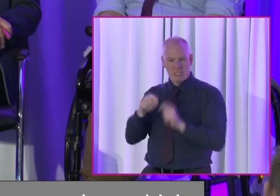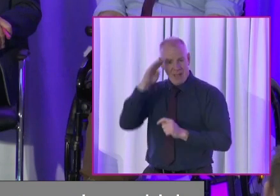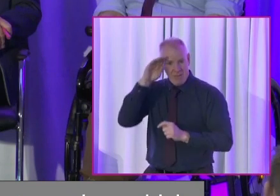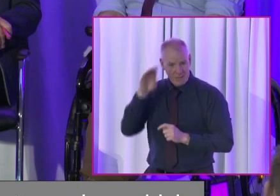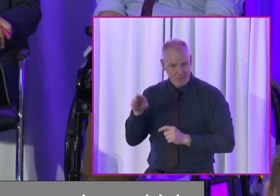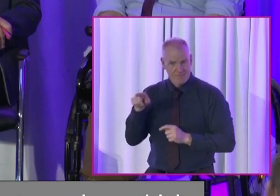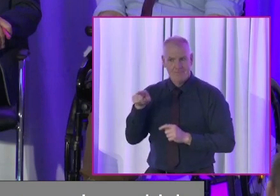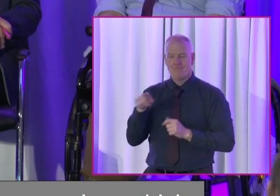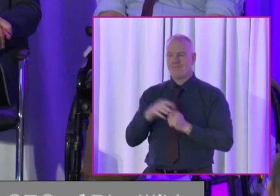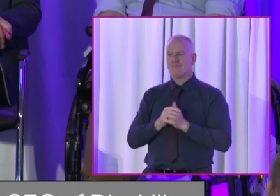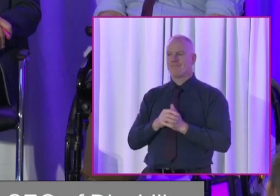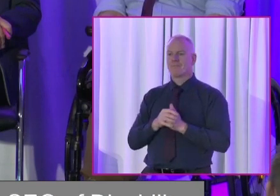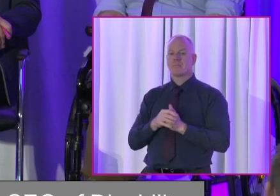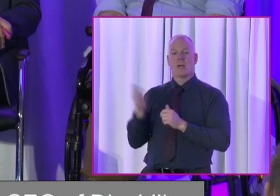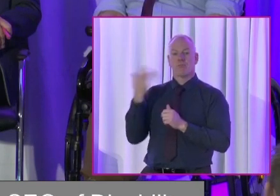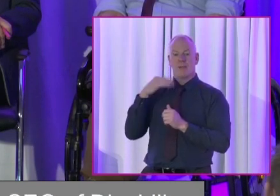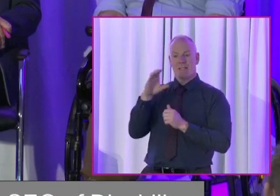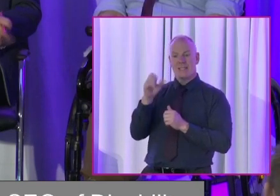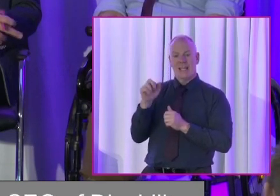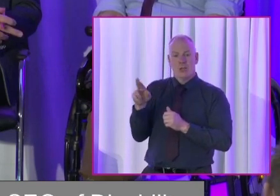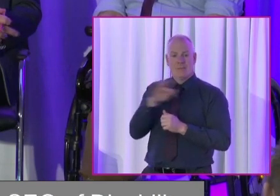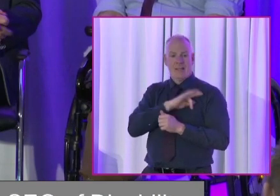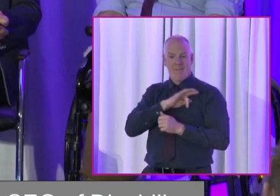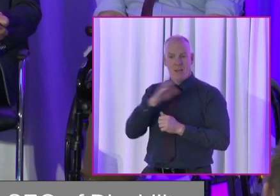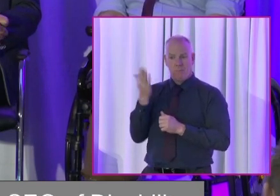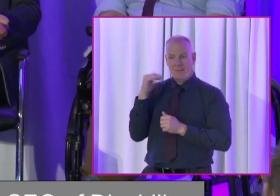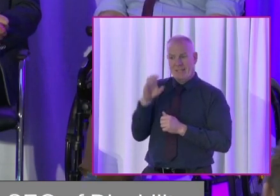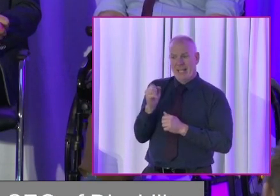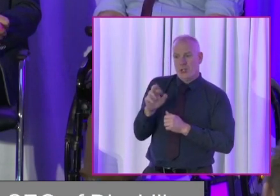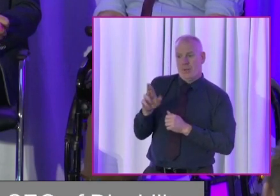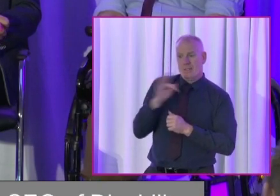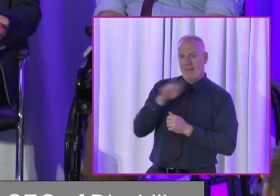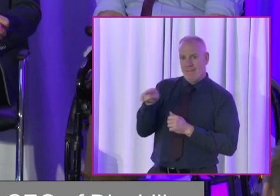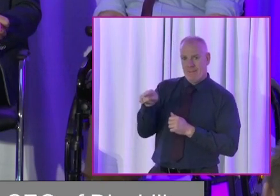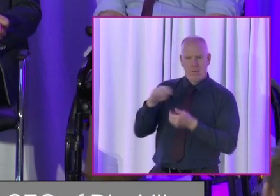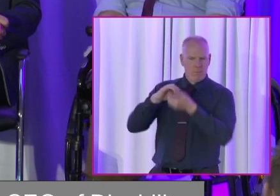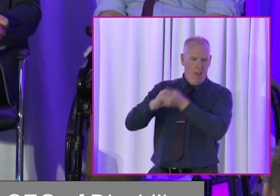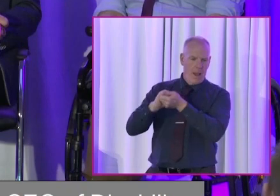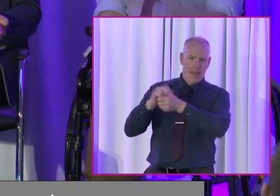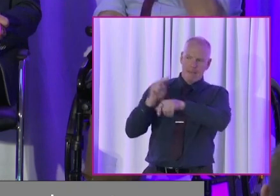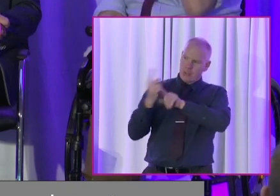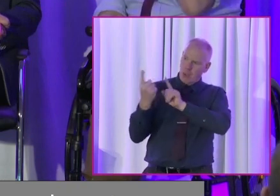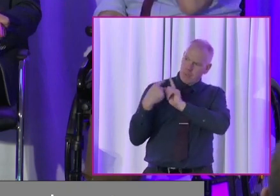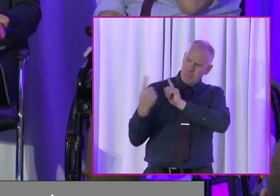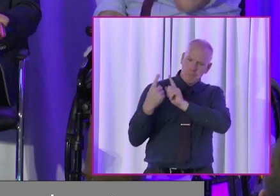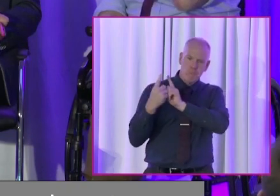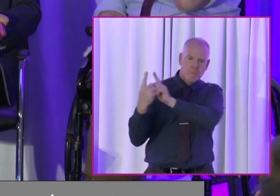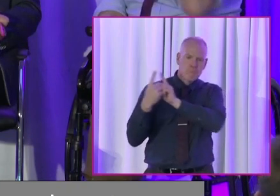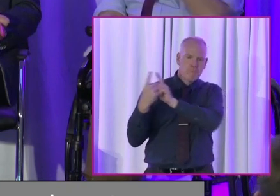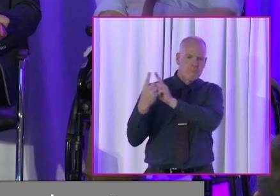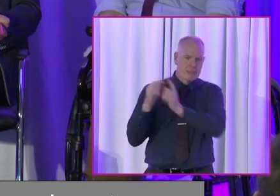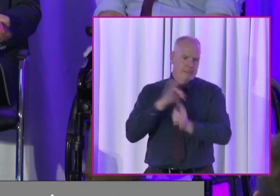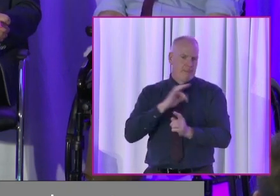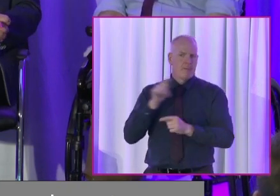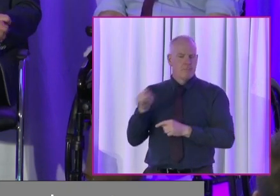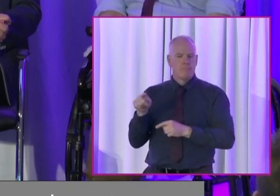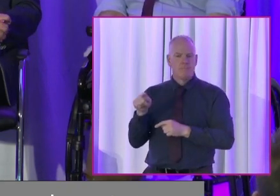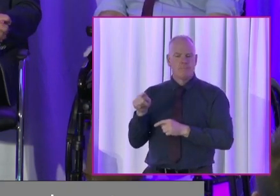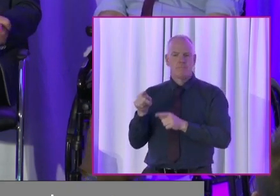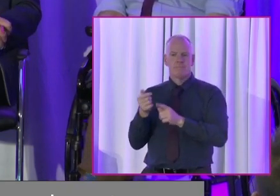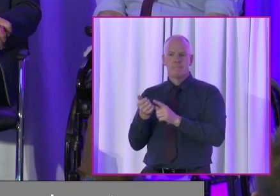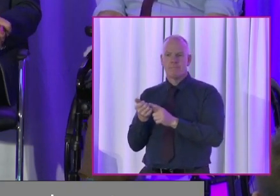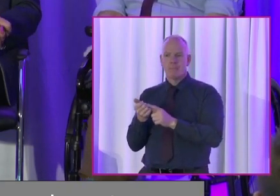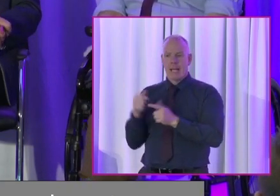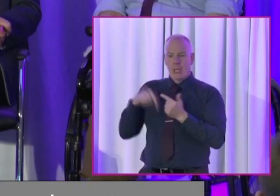and a former senator. And a great colleague, great mentor. And sitting